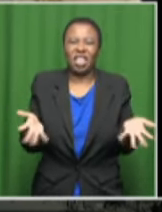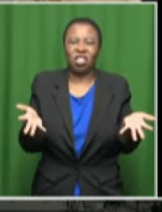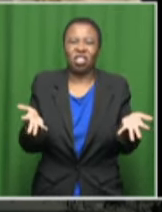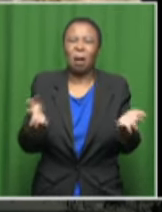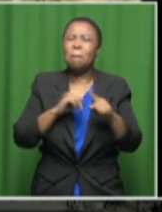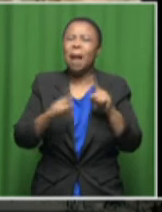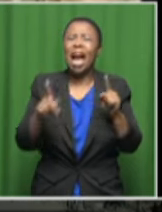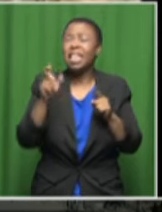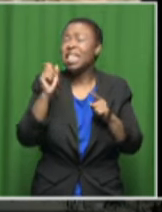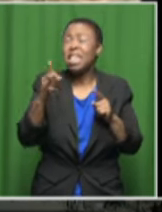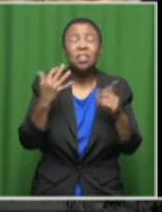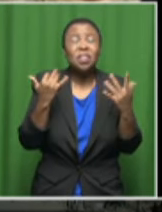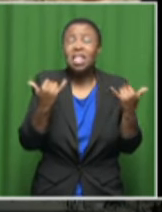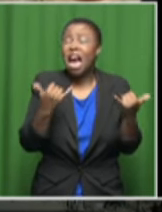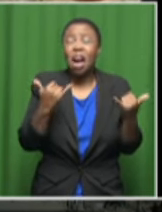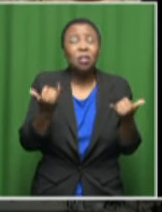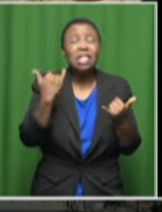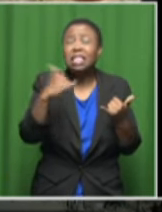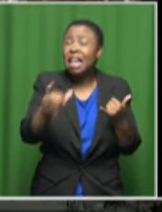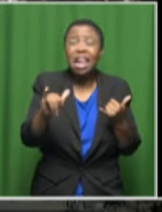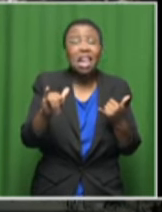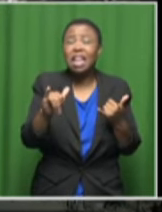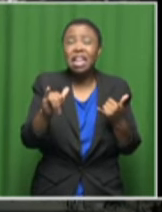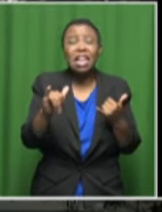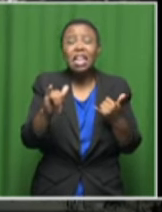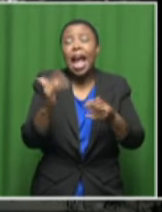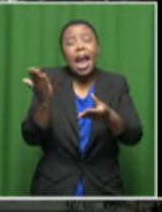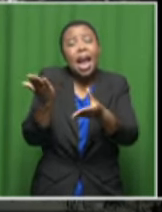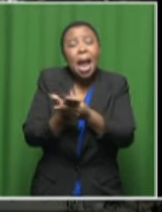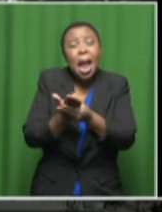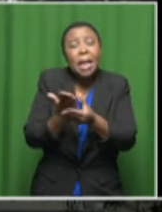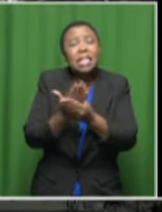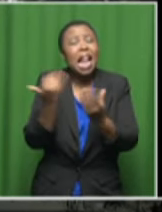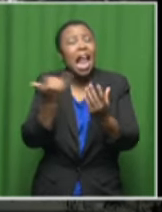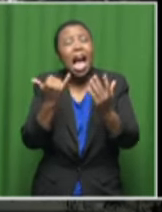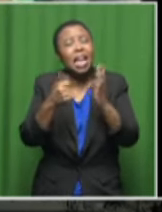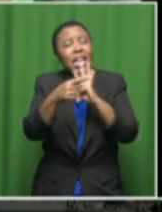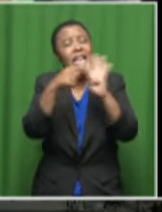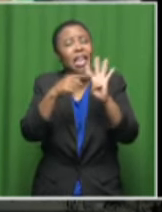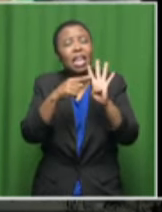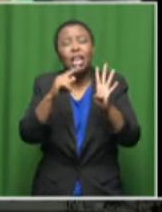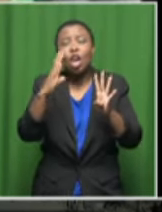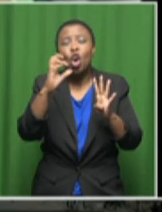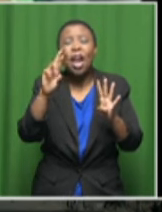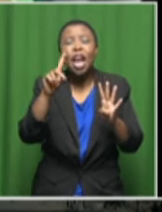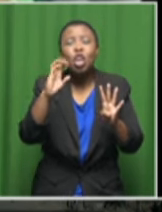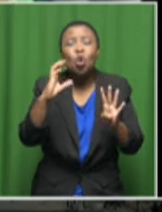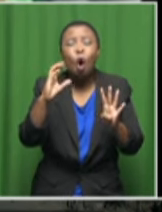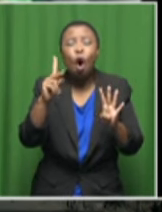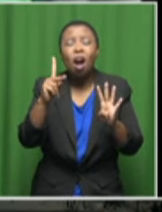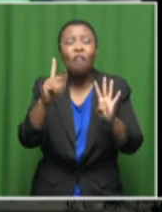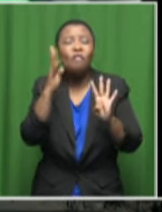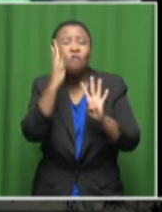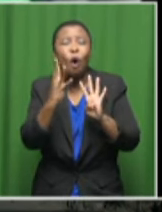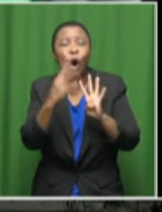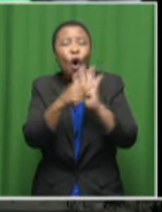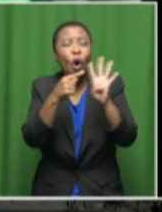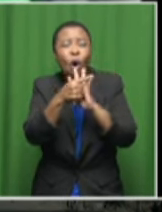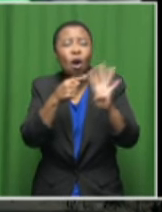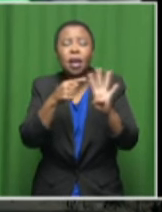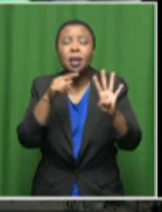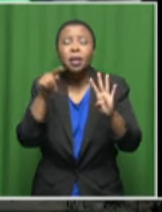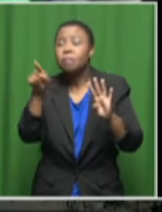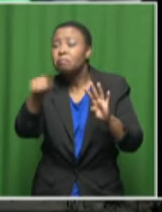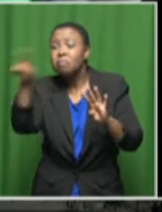are, you know, cases like the Credo IV, where the families feel that not enough has been